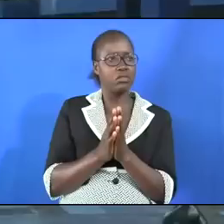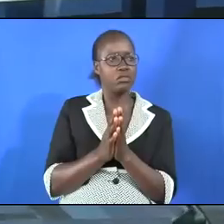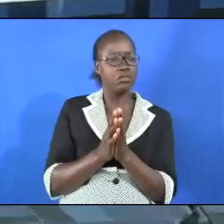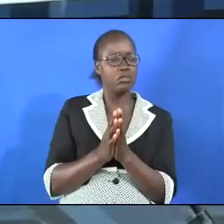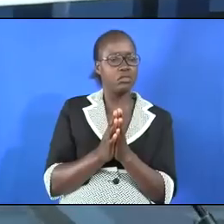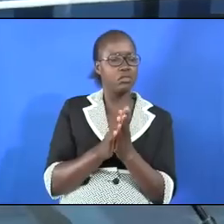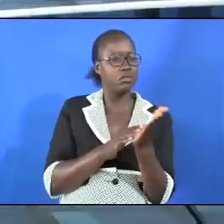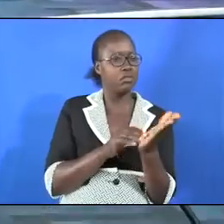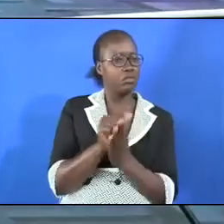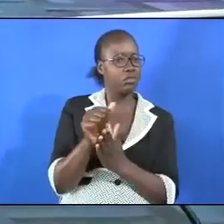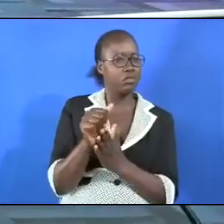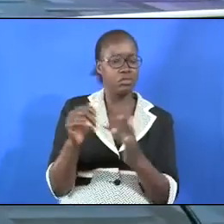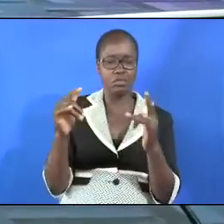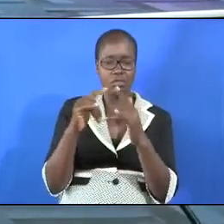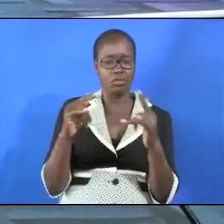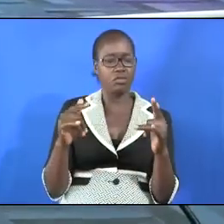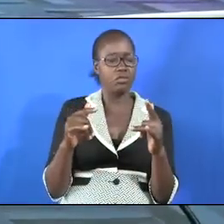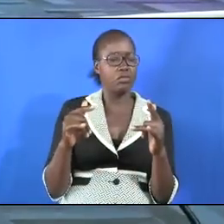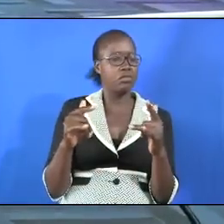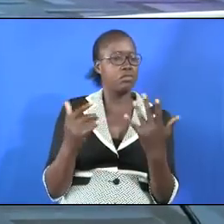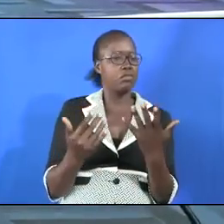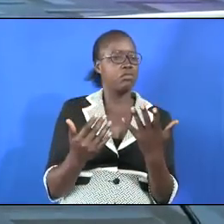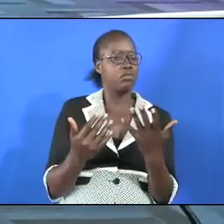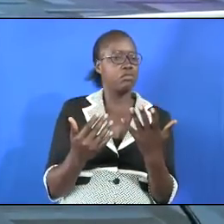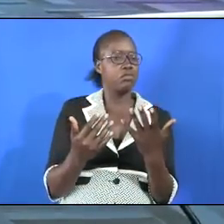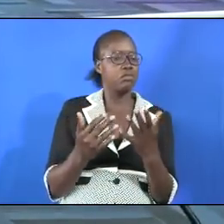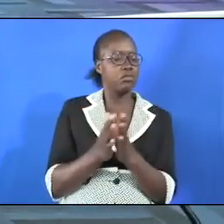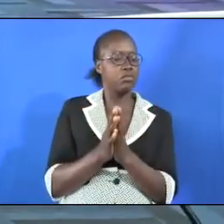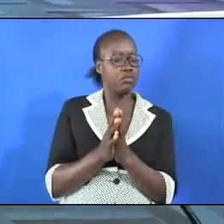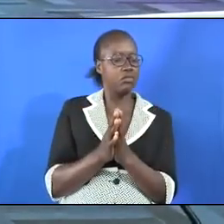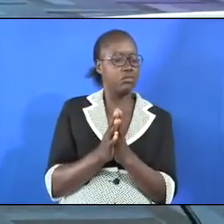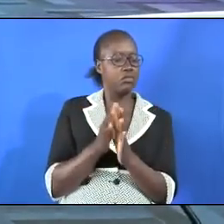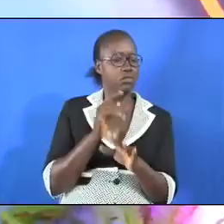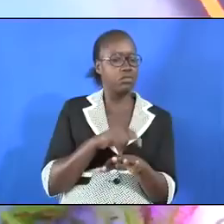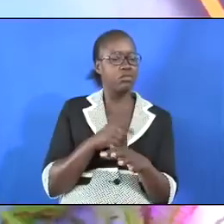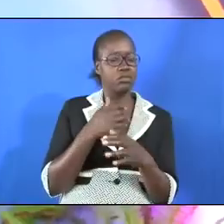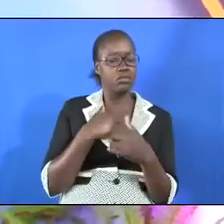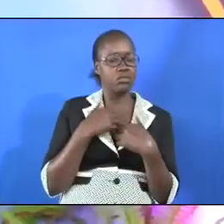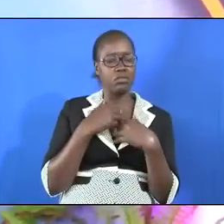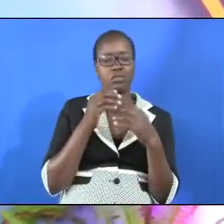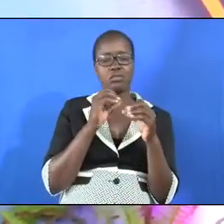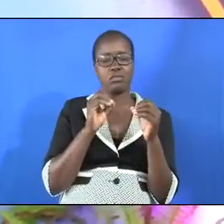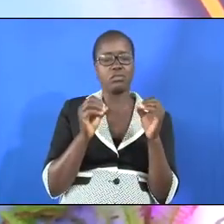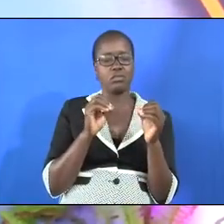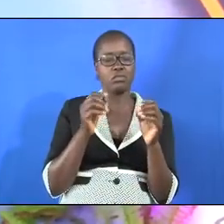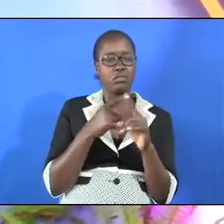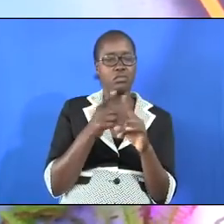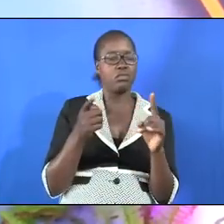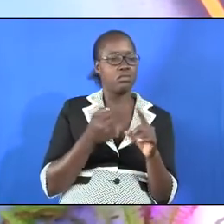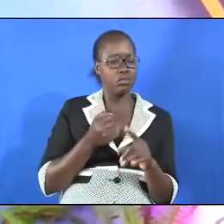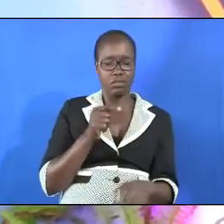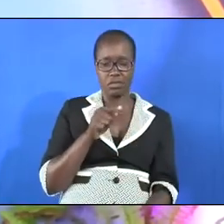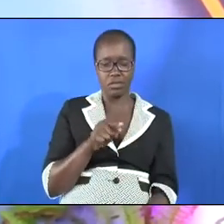destroyed our country I would want to have nothing to do with this man but this girl